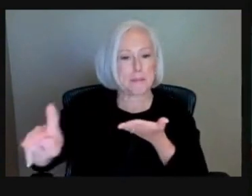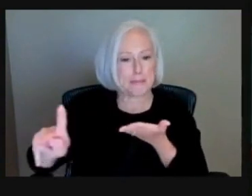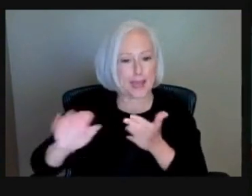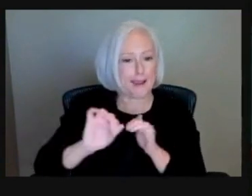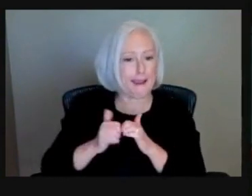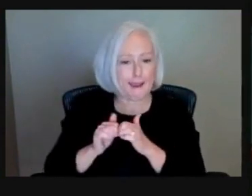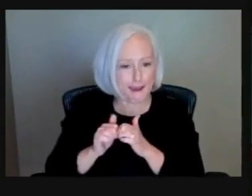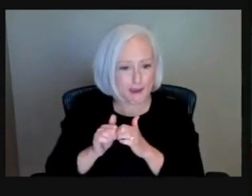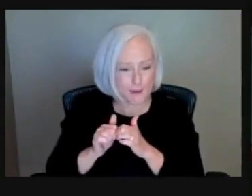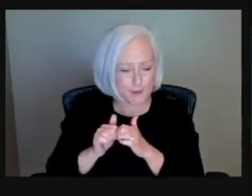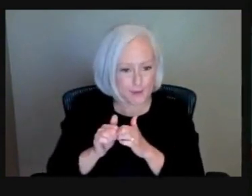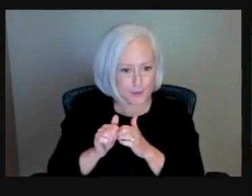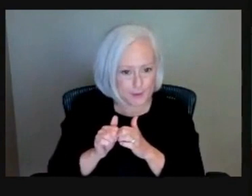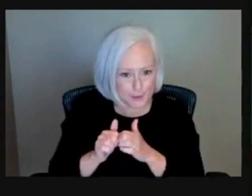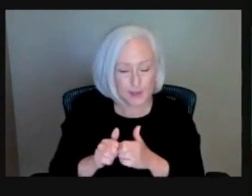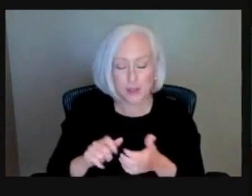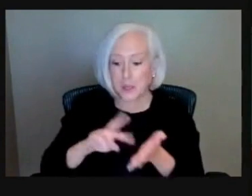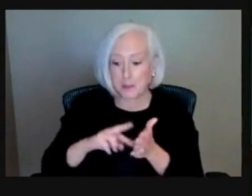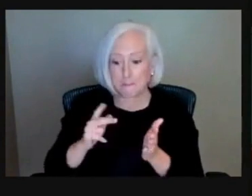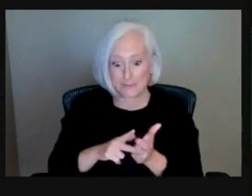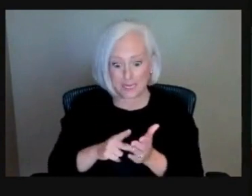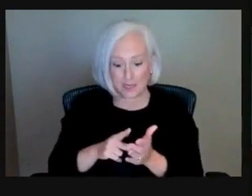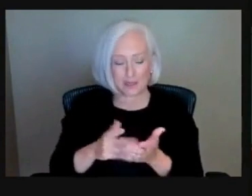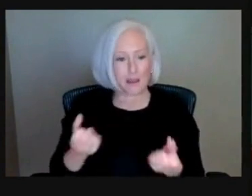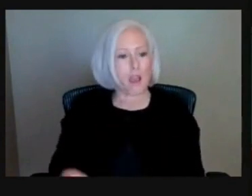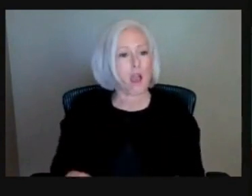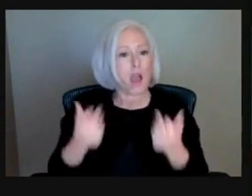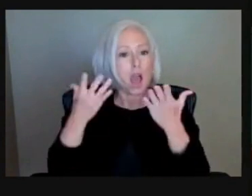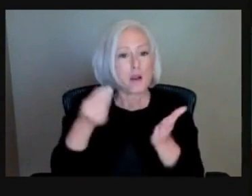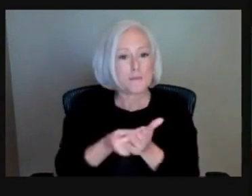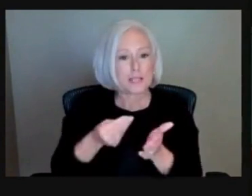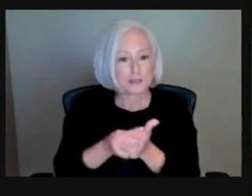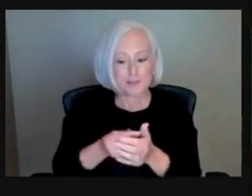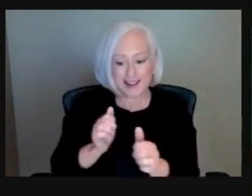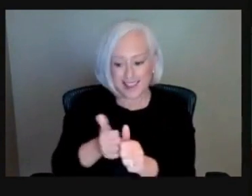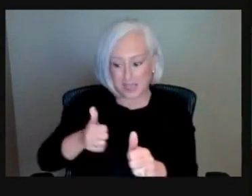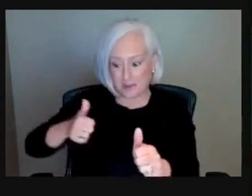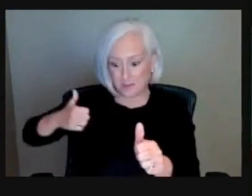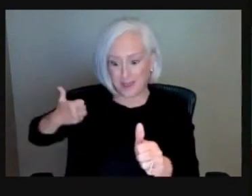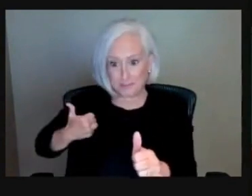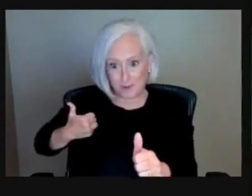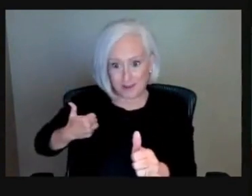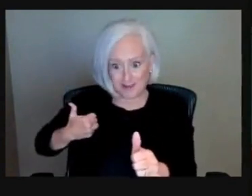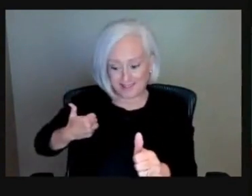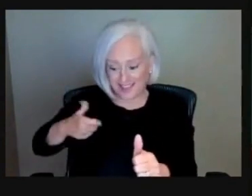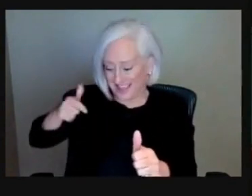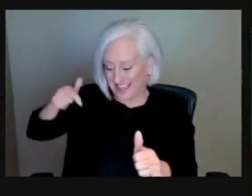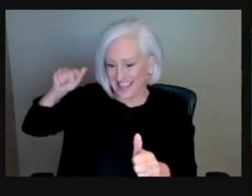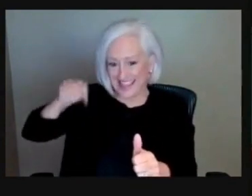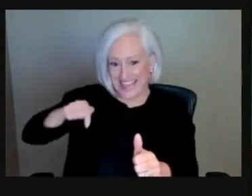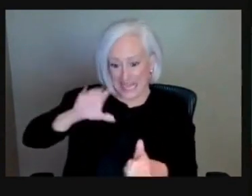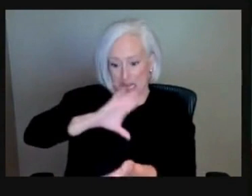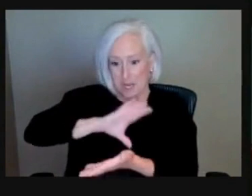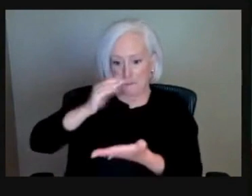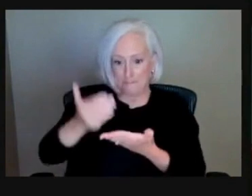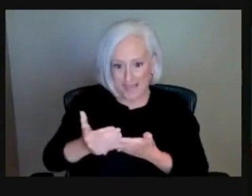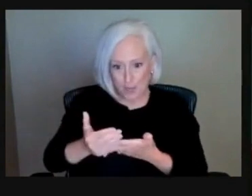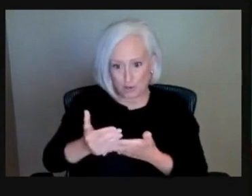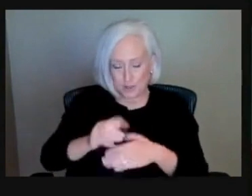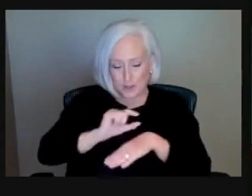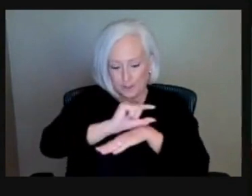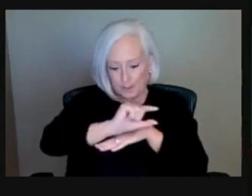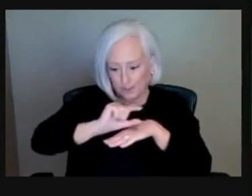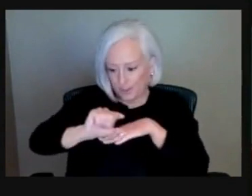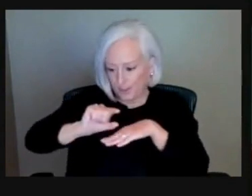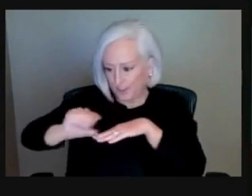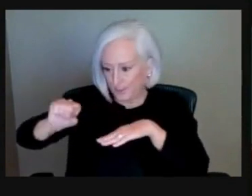look at how much is past due and spread it out over the course of six to 12 month payments. Normally,